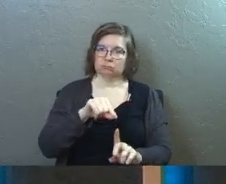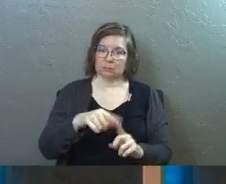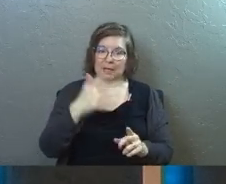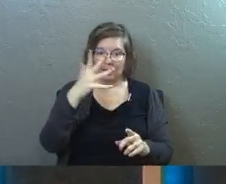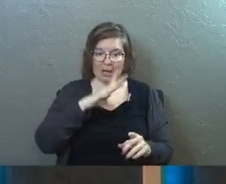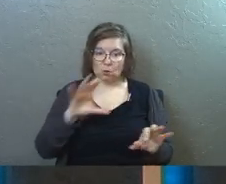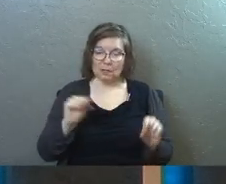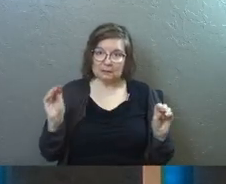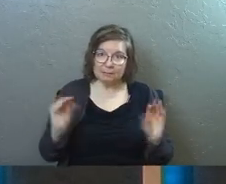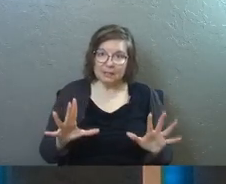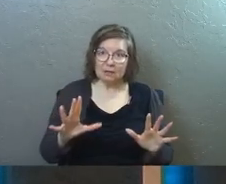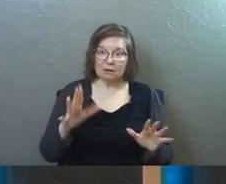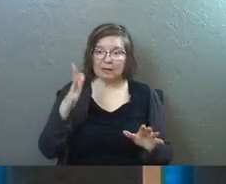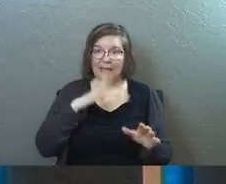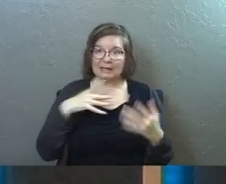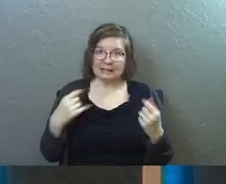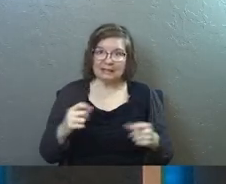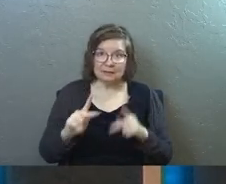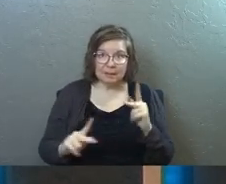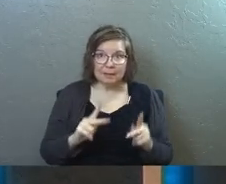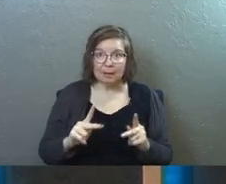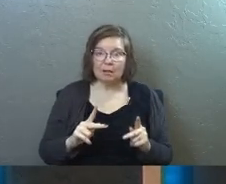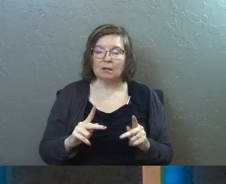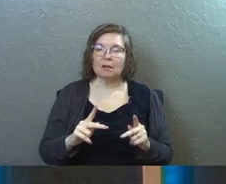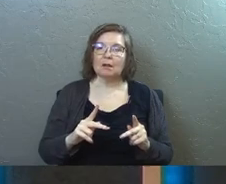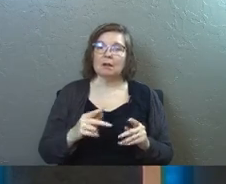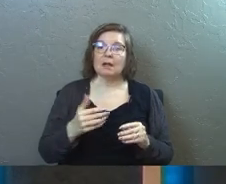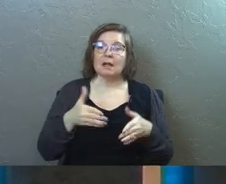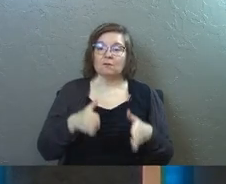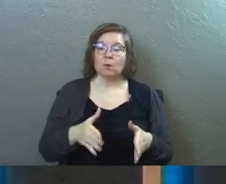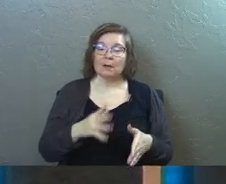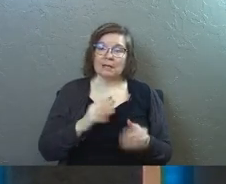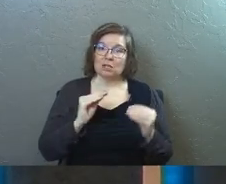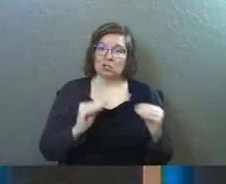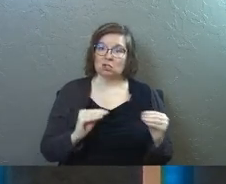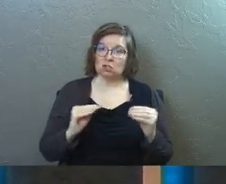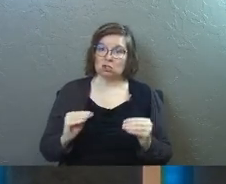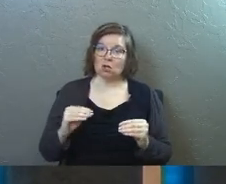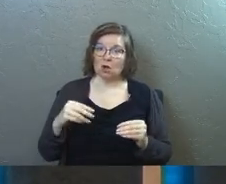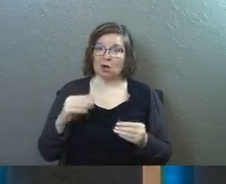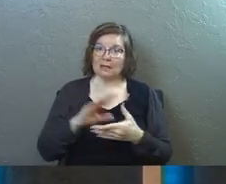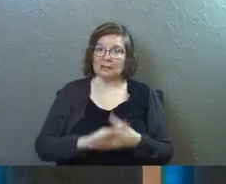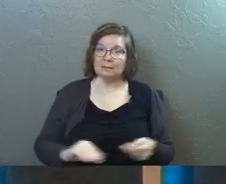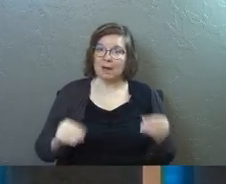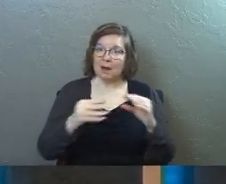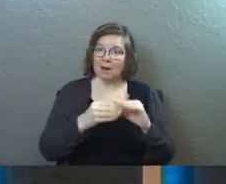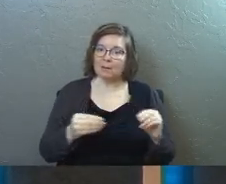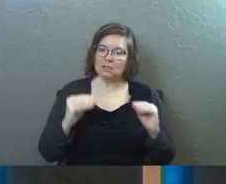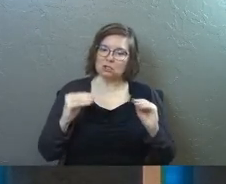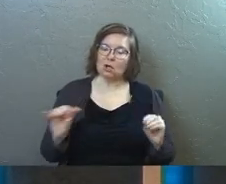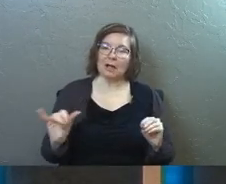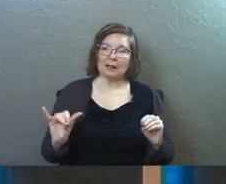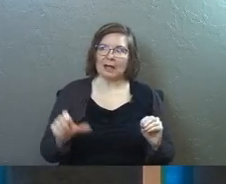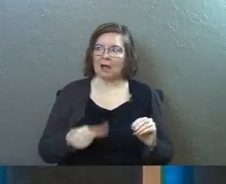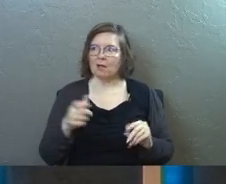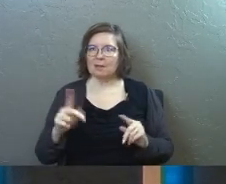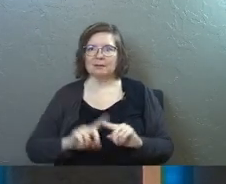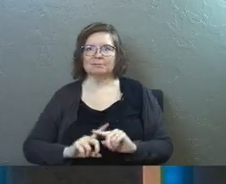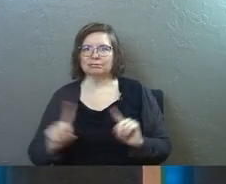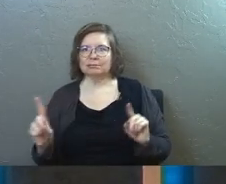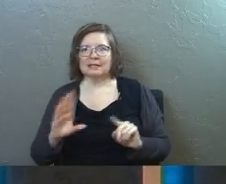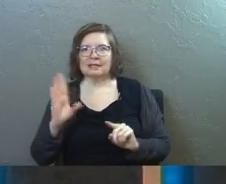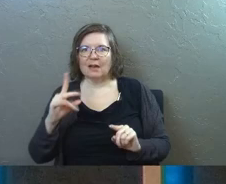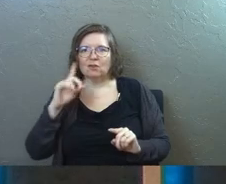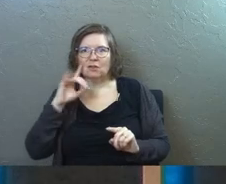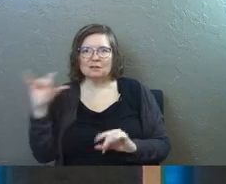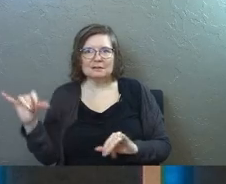a guy who does miracles, a guy that heals people. And even the way he taught in his parables, he taught like no one else they had